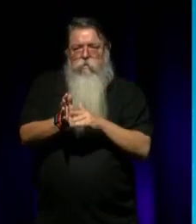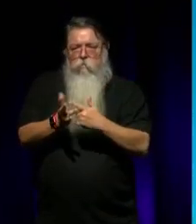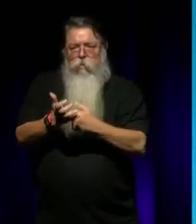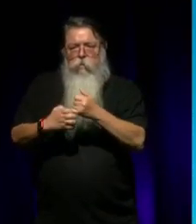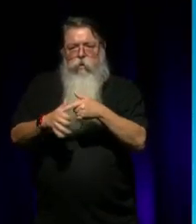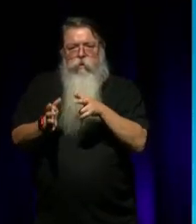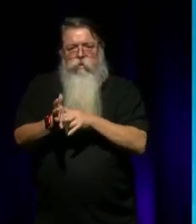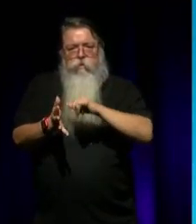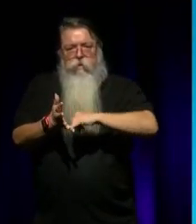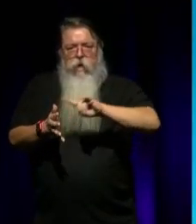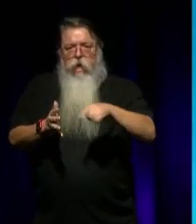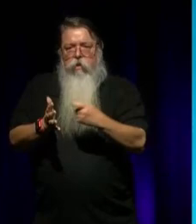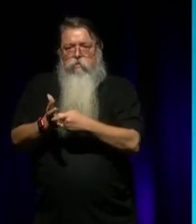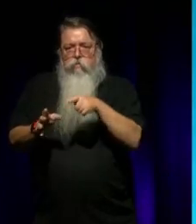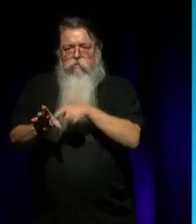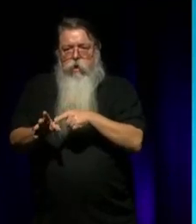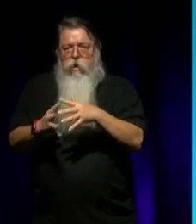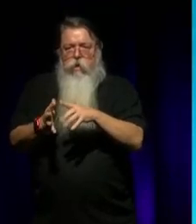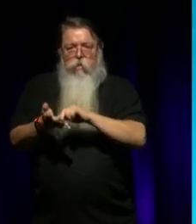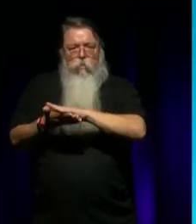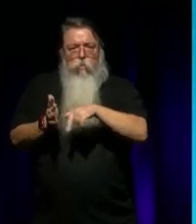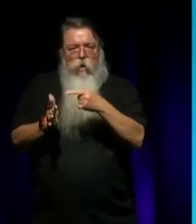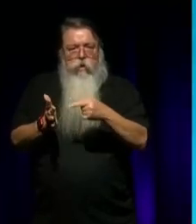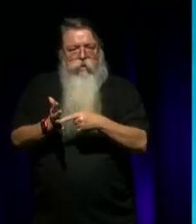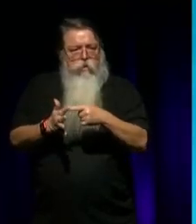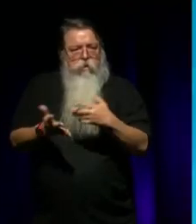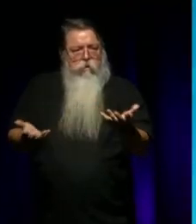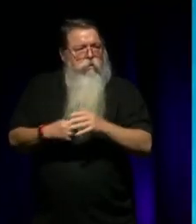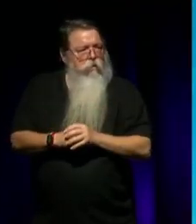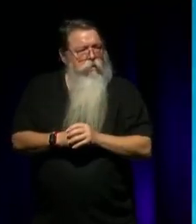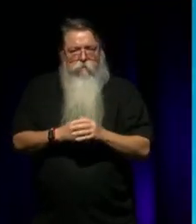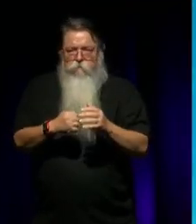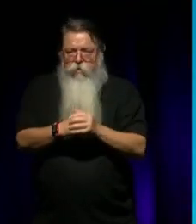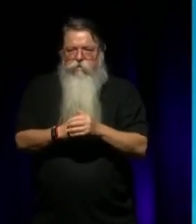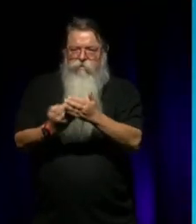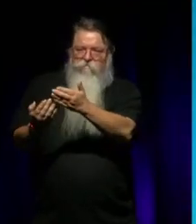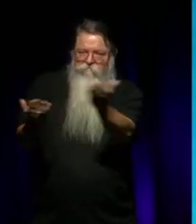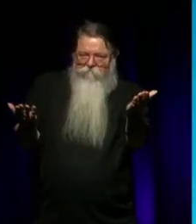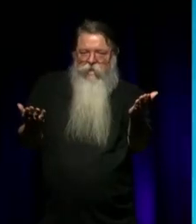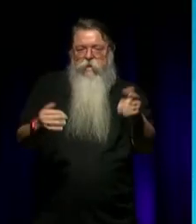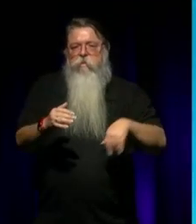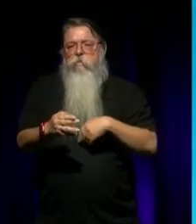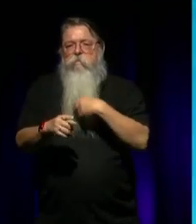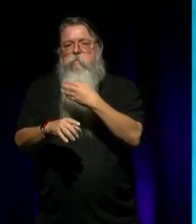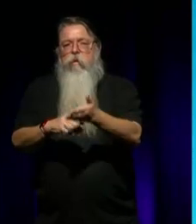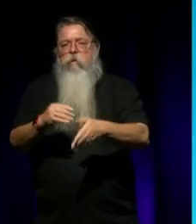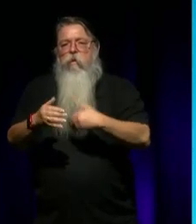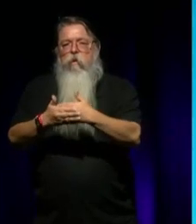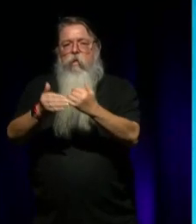White and friends and supporters of the State Library joining us here in the auditorium as well as online tonight.